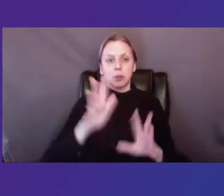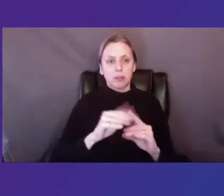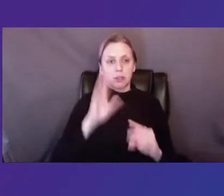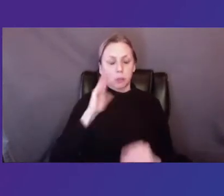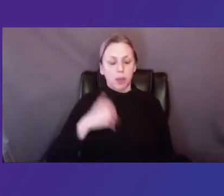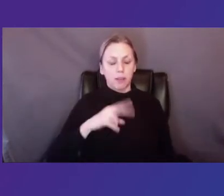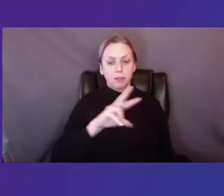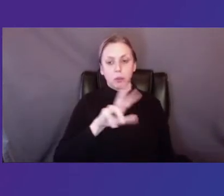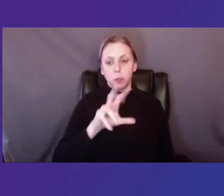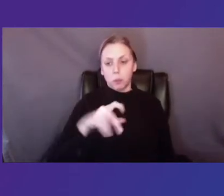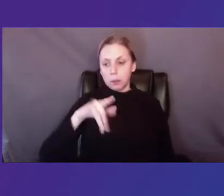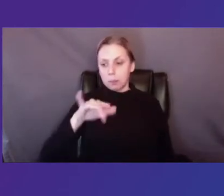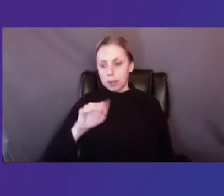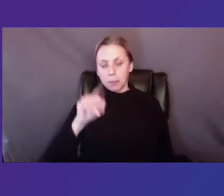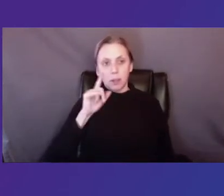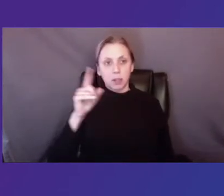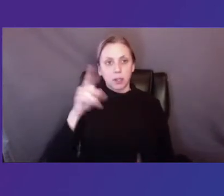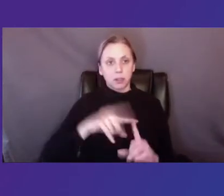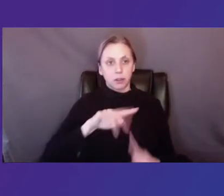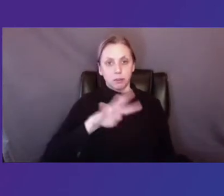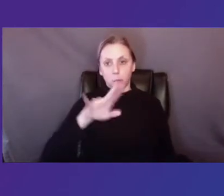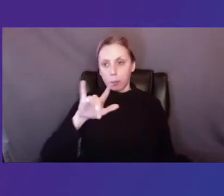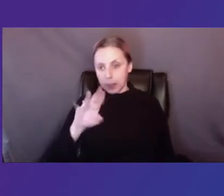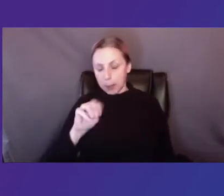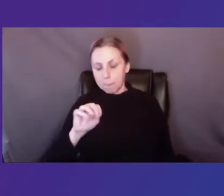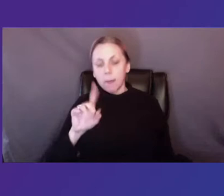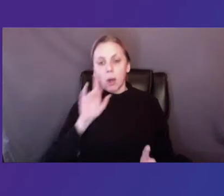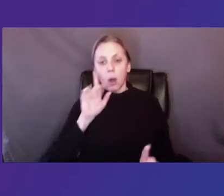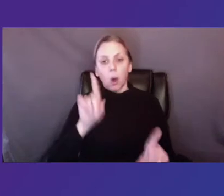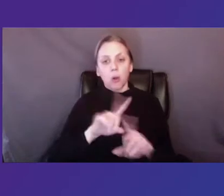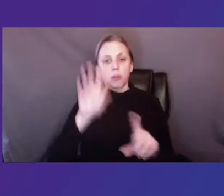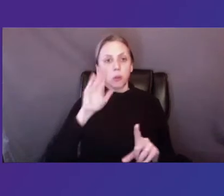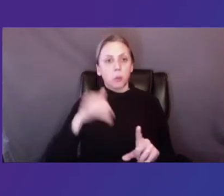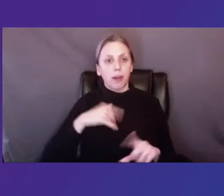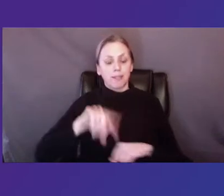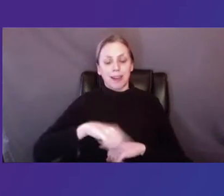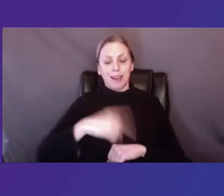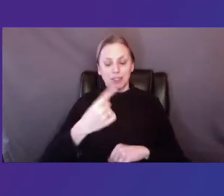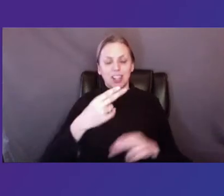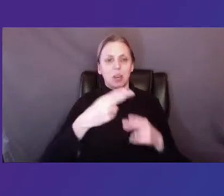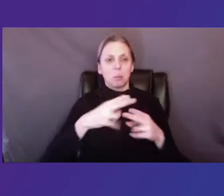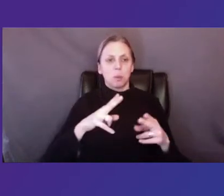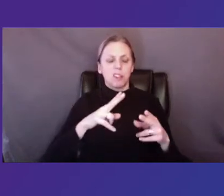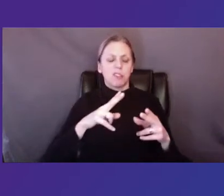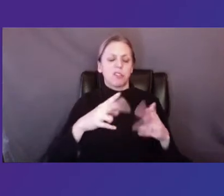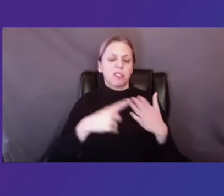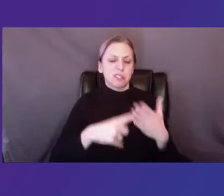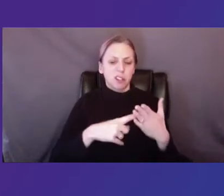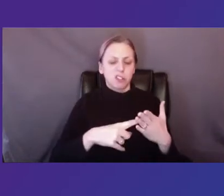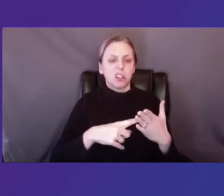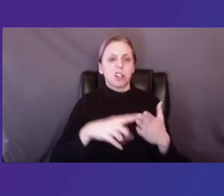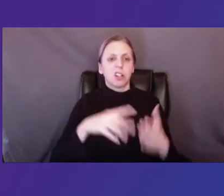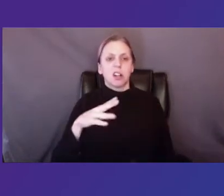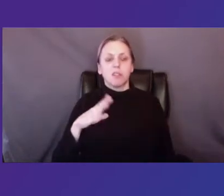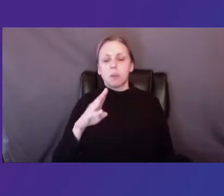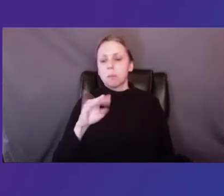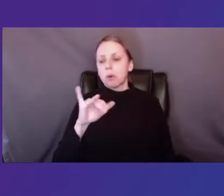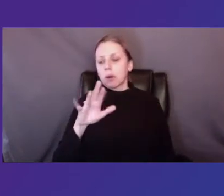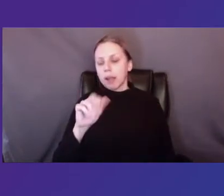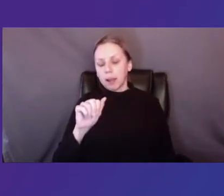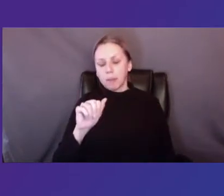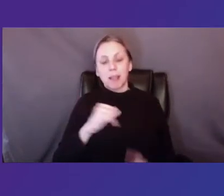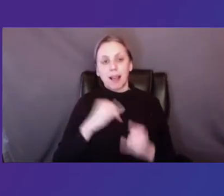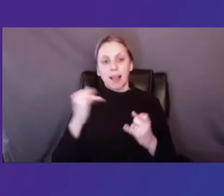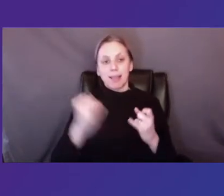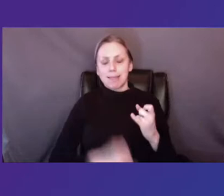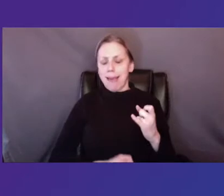2 30 PM to 4 PM, followed by a daily debrief led by the brilliant Maria Bauman last, but